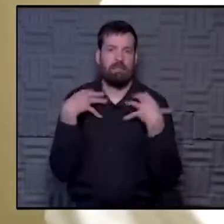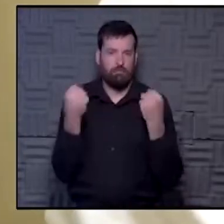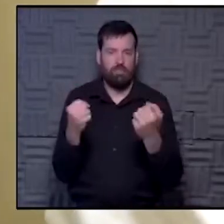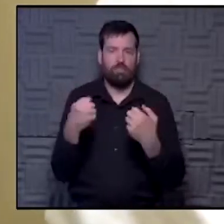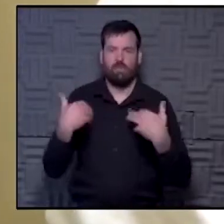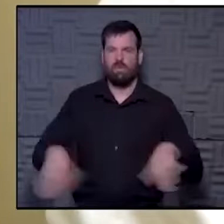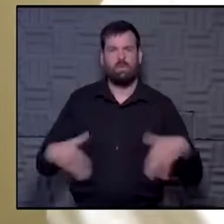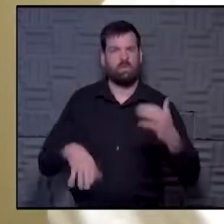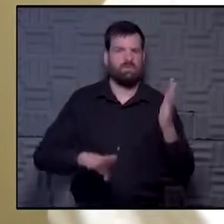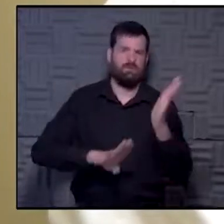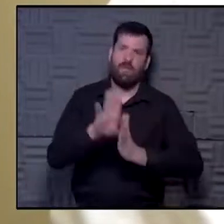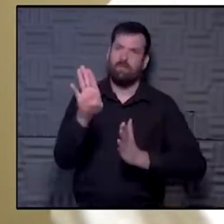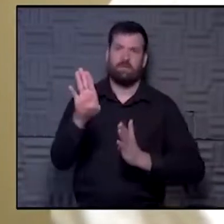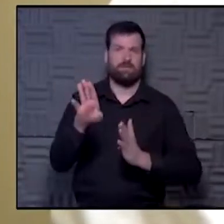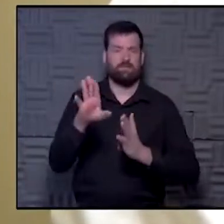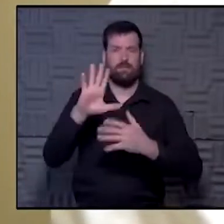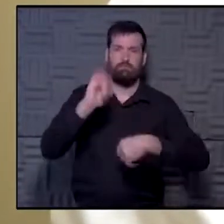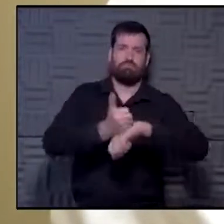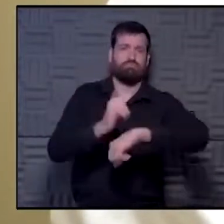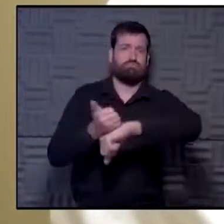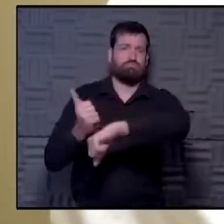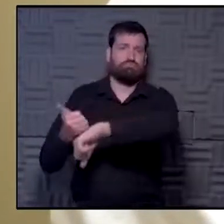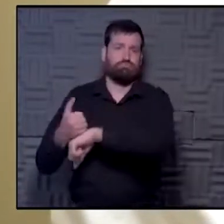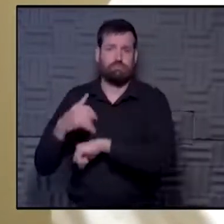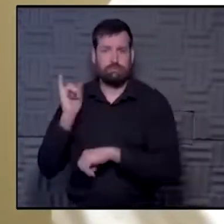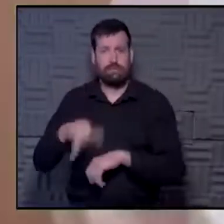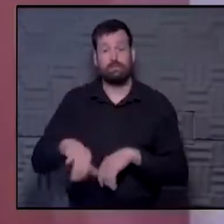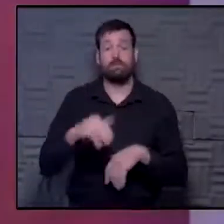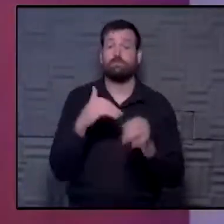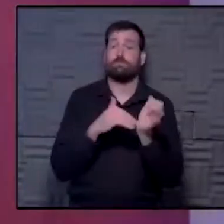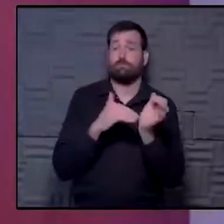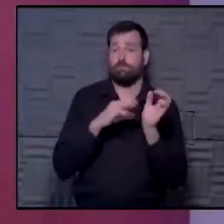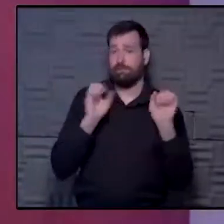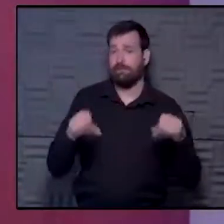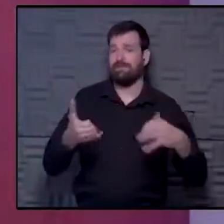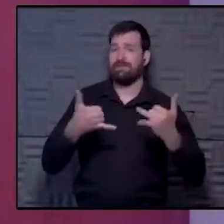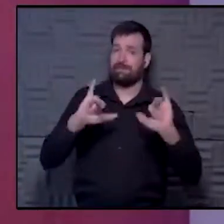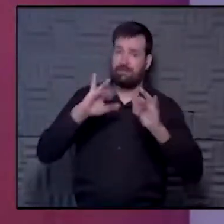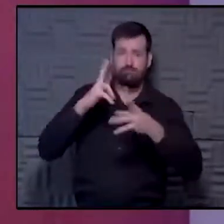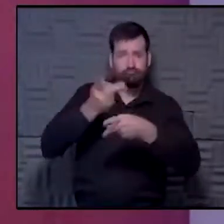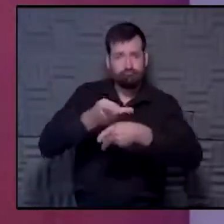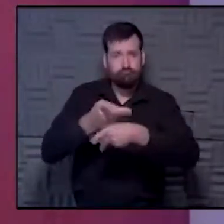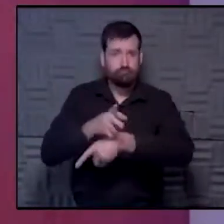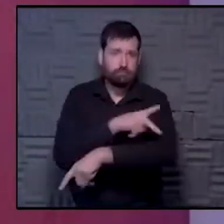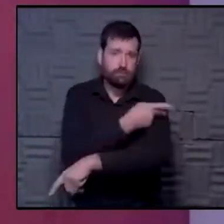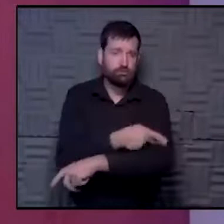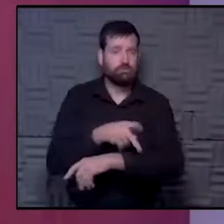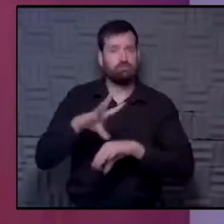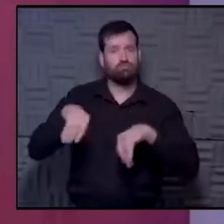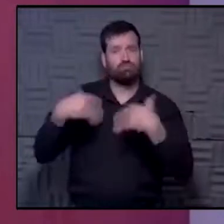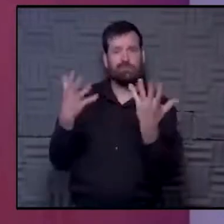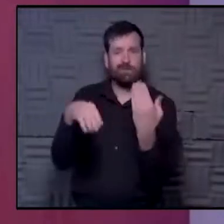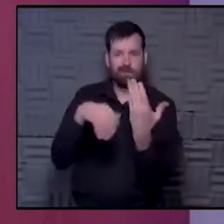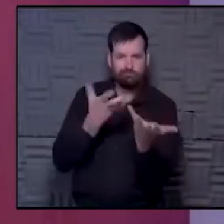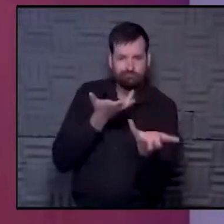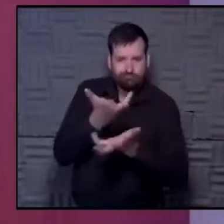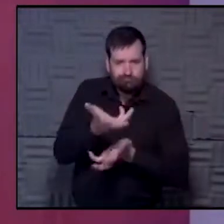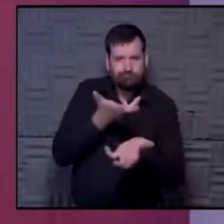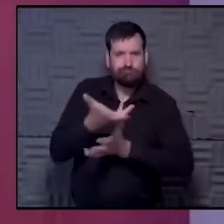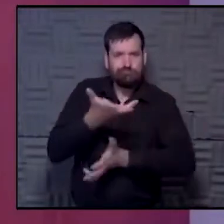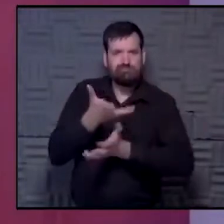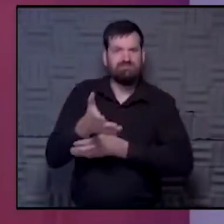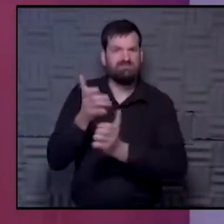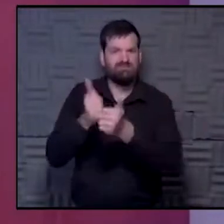2020, the rapid development implementation of telehealth so physicians can continue to take care of their patients and provide consultation and advice even